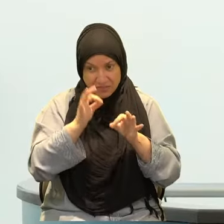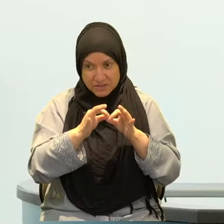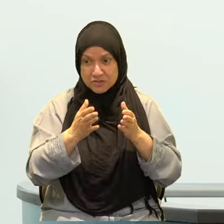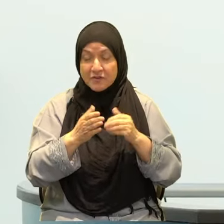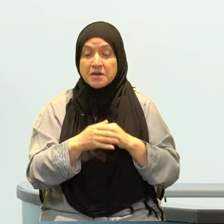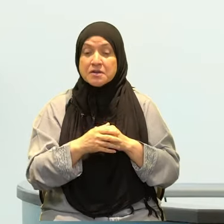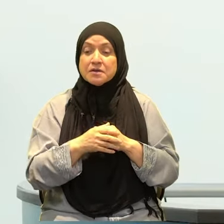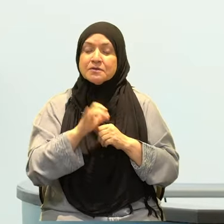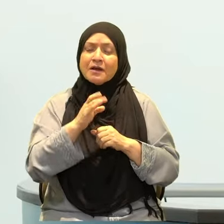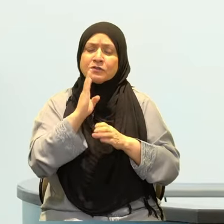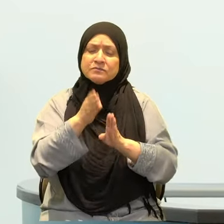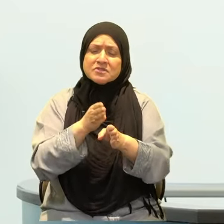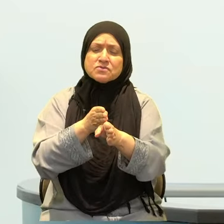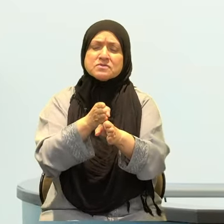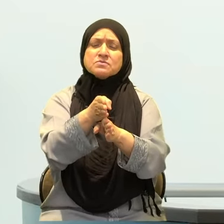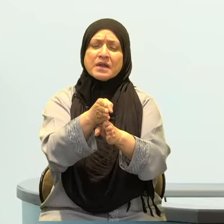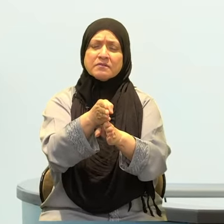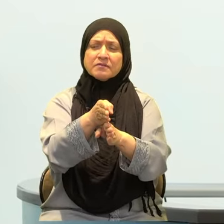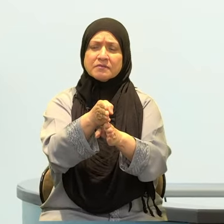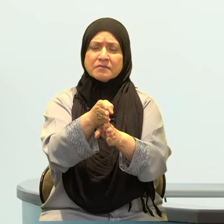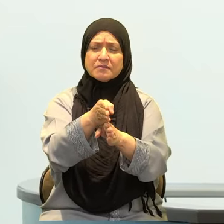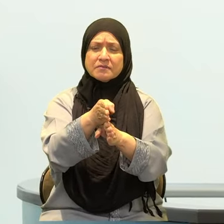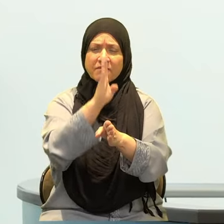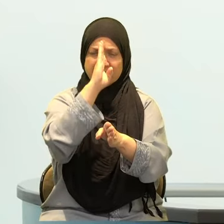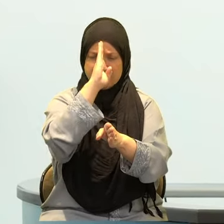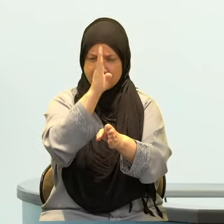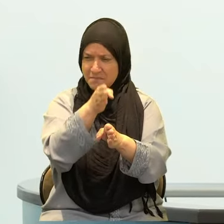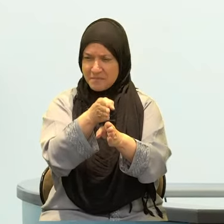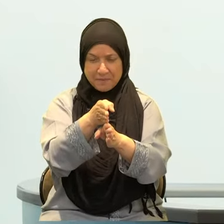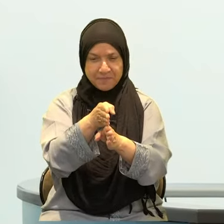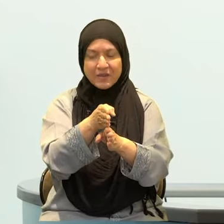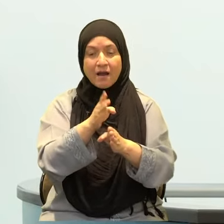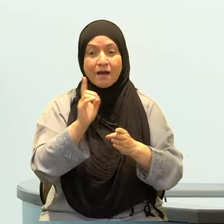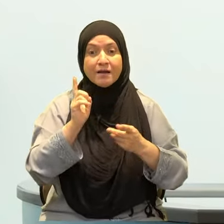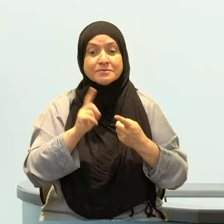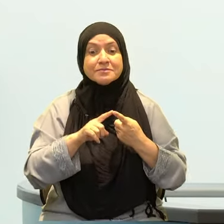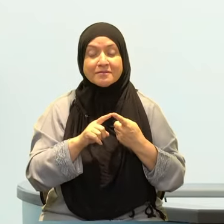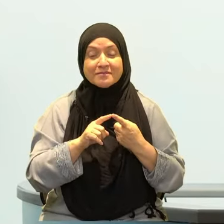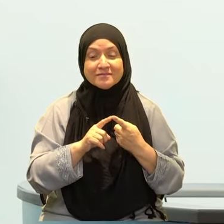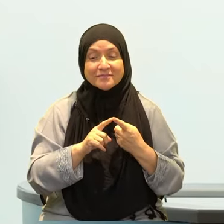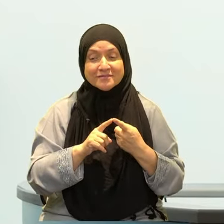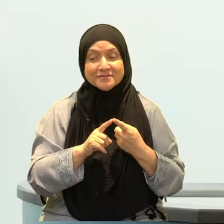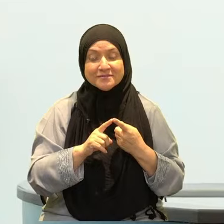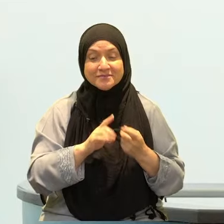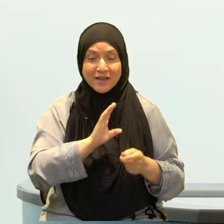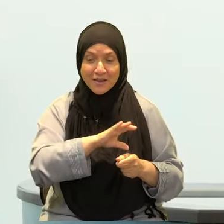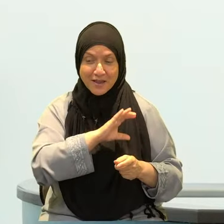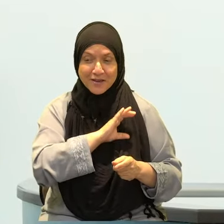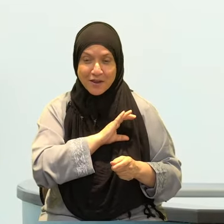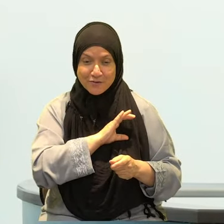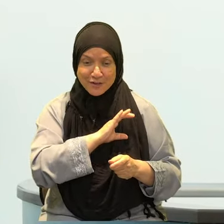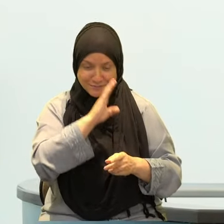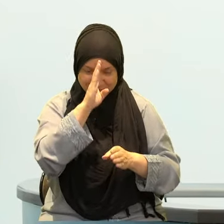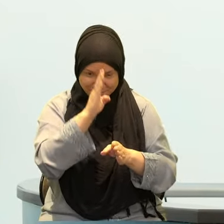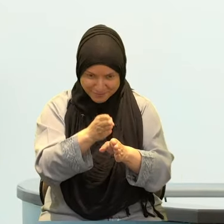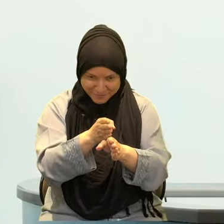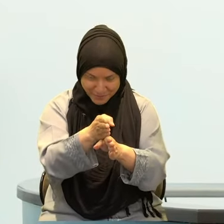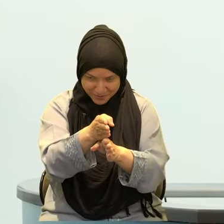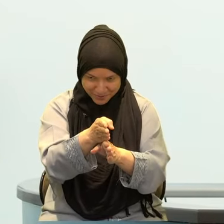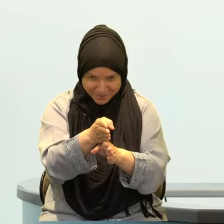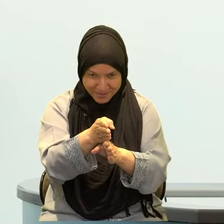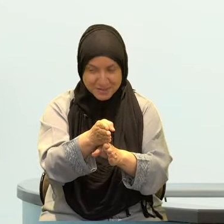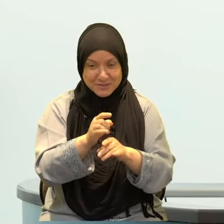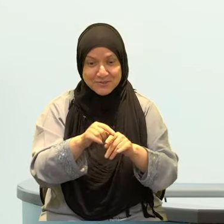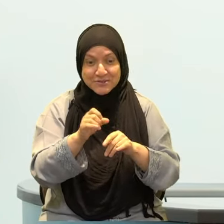knows that faith is what resonates with the mu'mineen first. That you want to get to a place of complete faith? Start with this. And so your